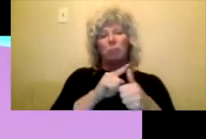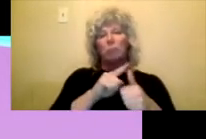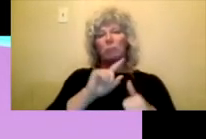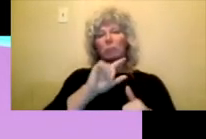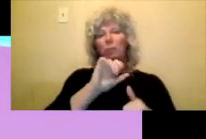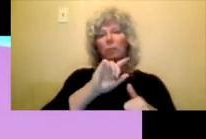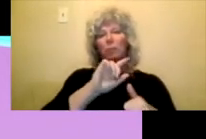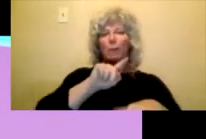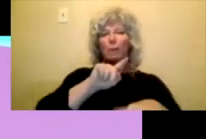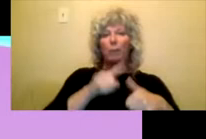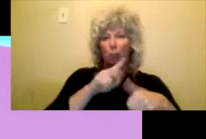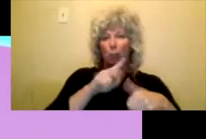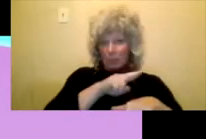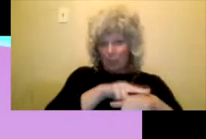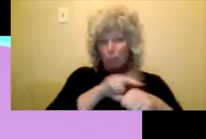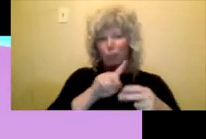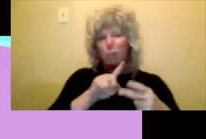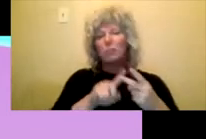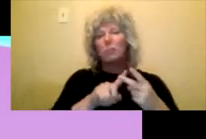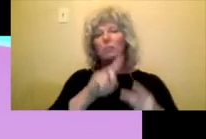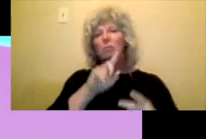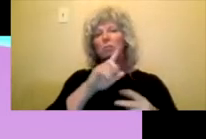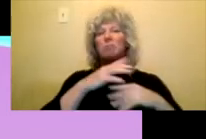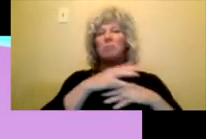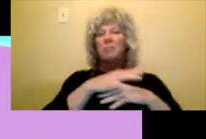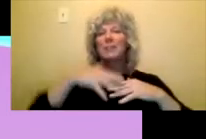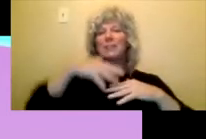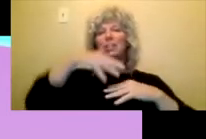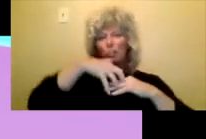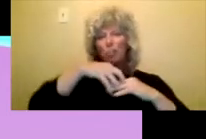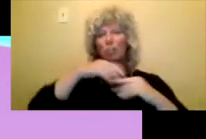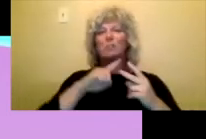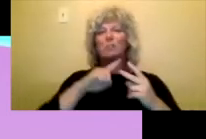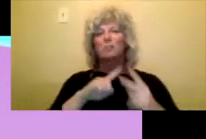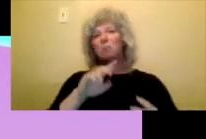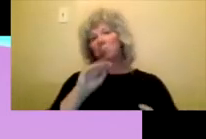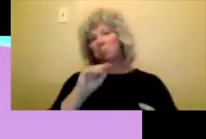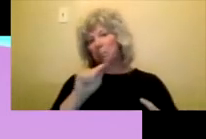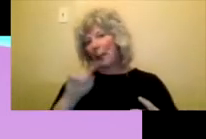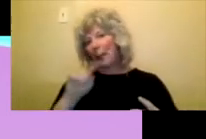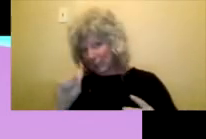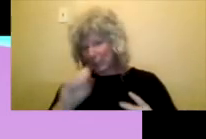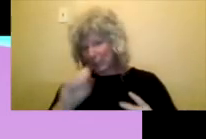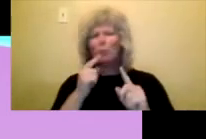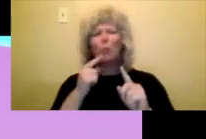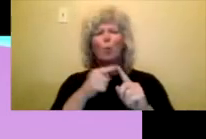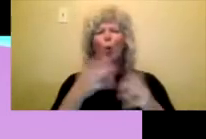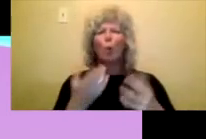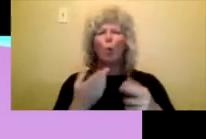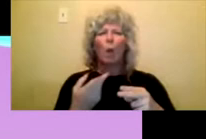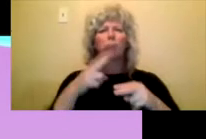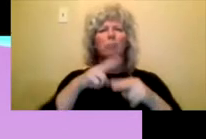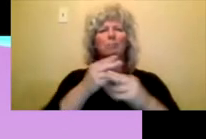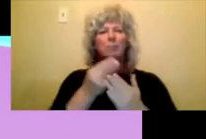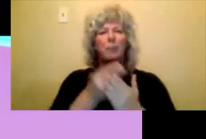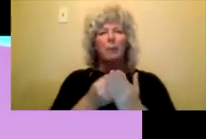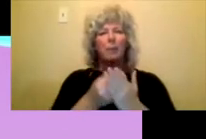The program was designed to increase participation and access to arts funding in Toronto